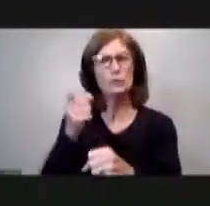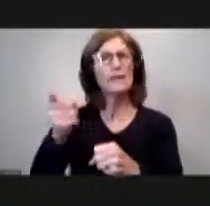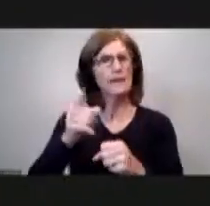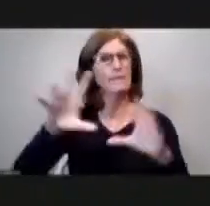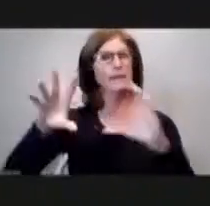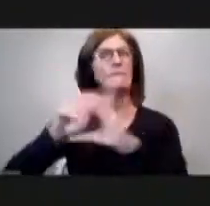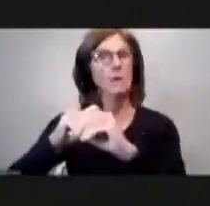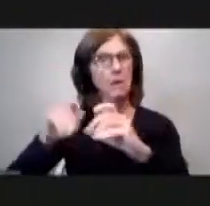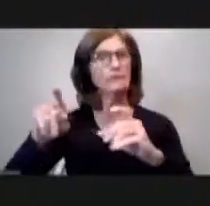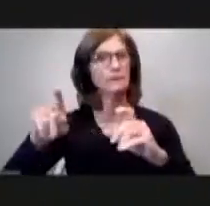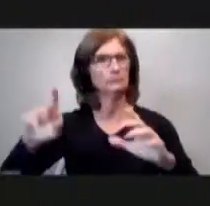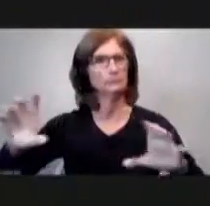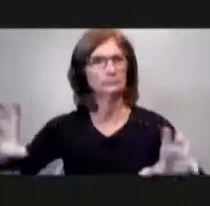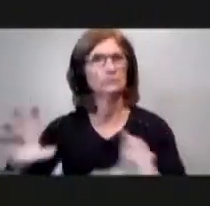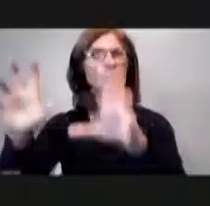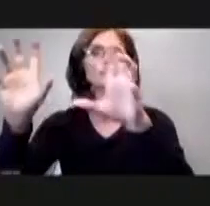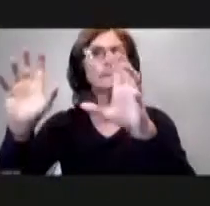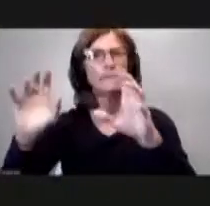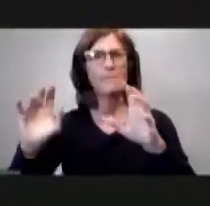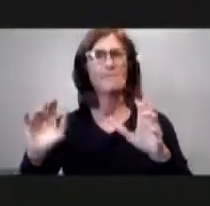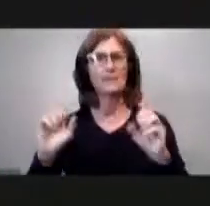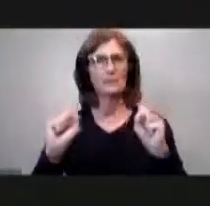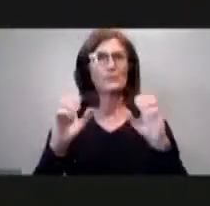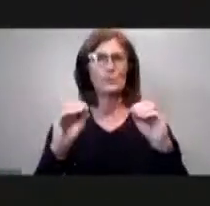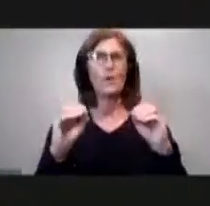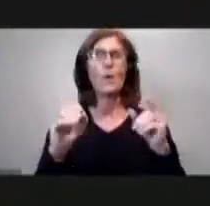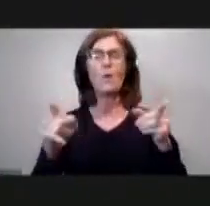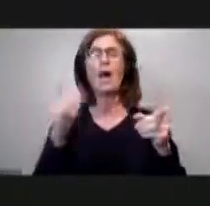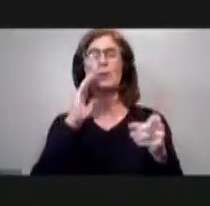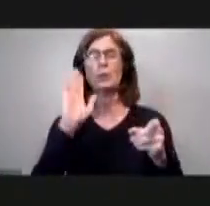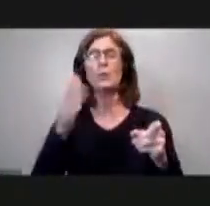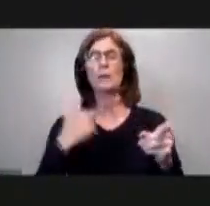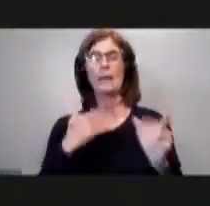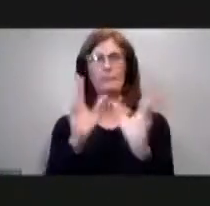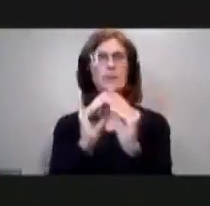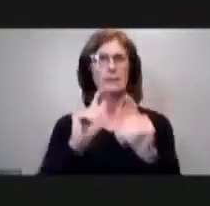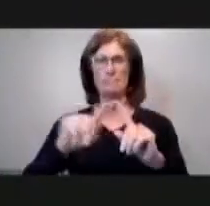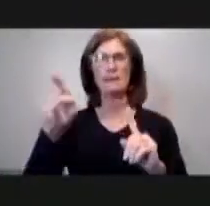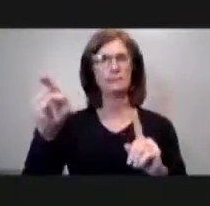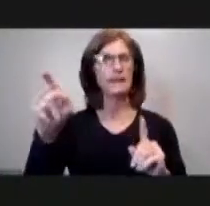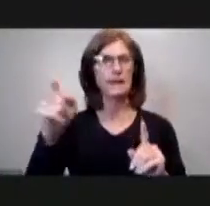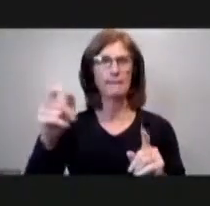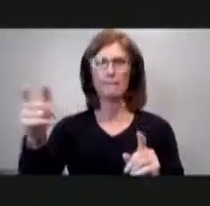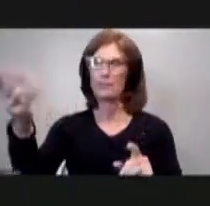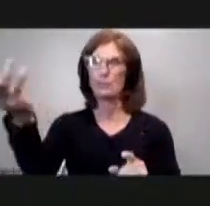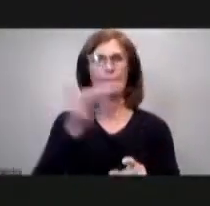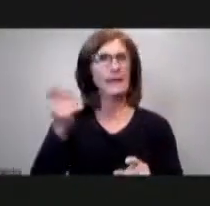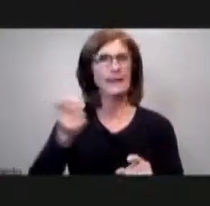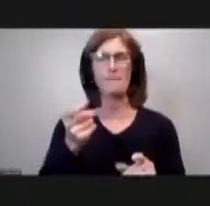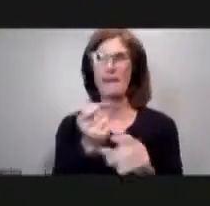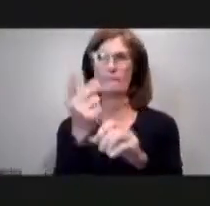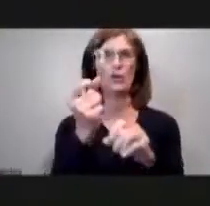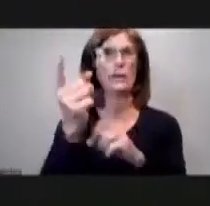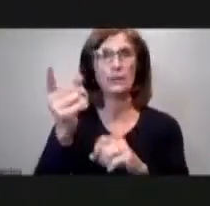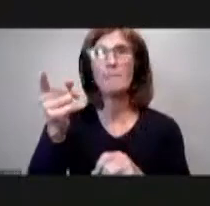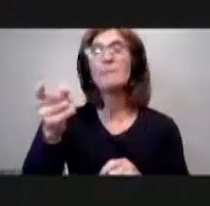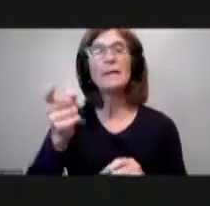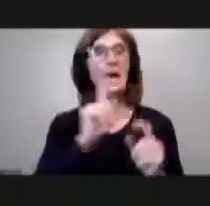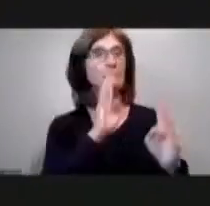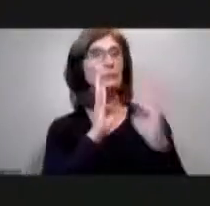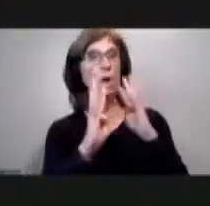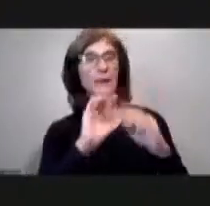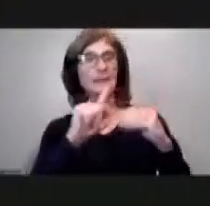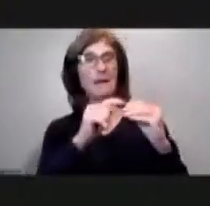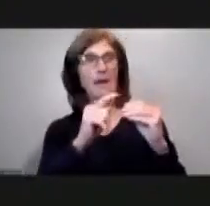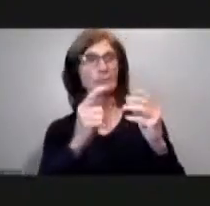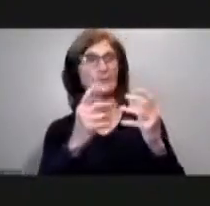um but i do know you have at least you know a meeting with them but i think we should have meetings every year i can talk a lot about it because i did run an association i know